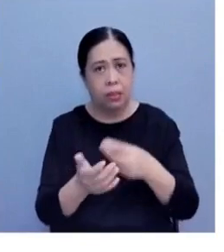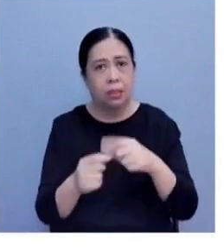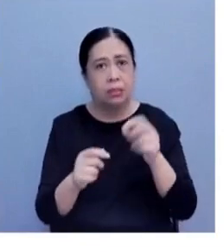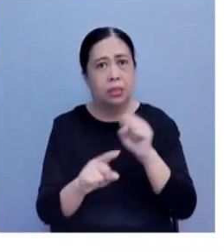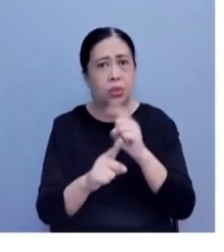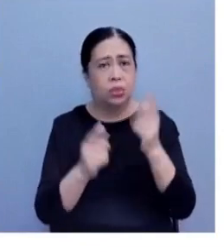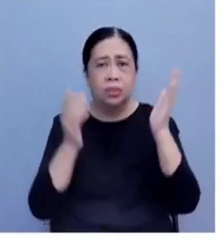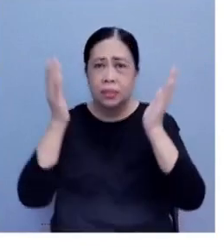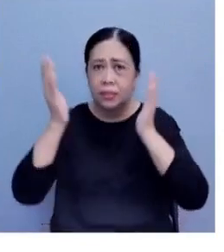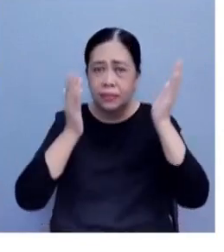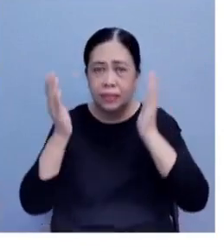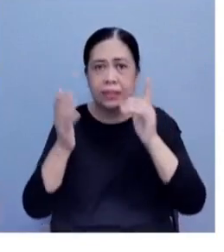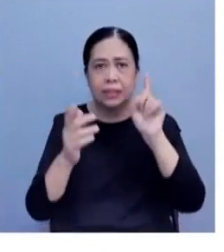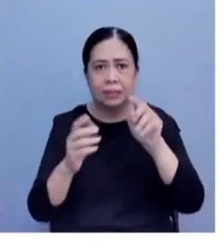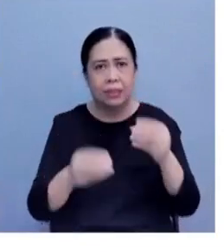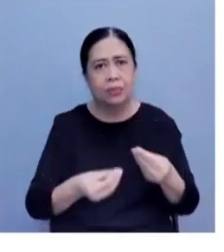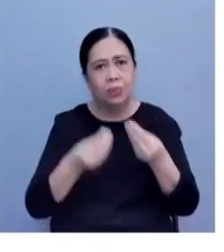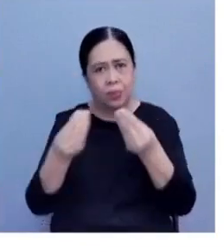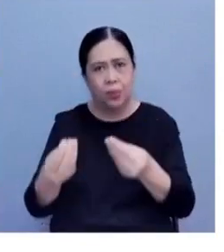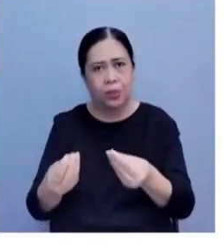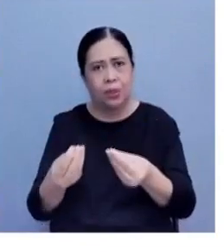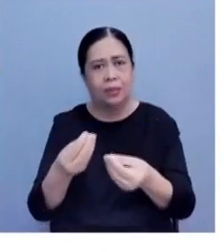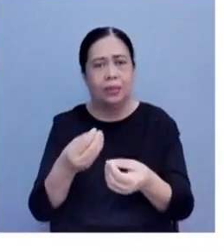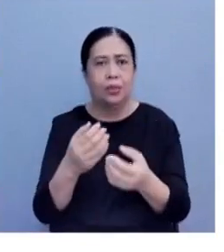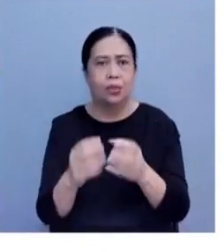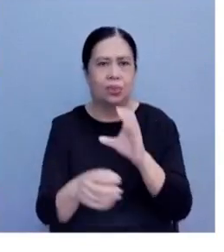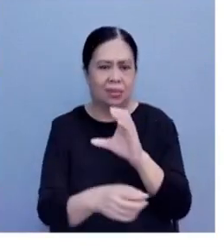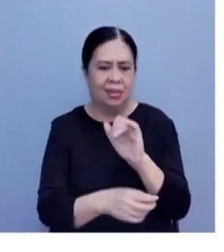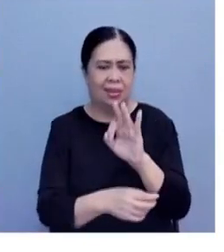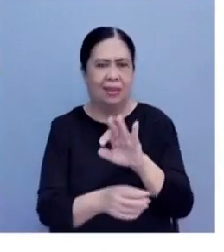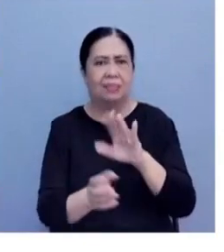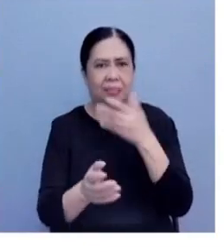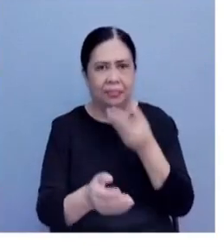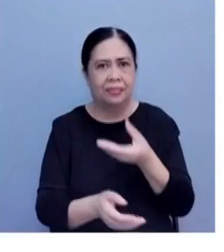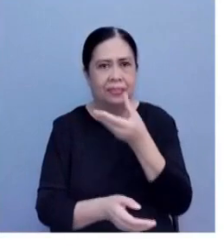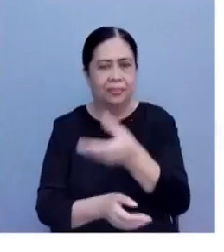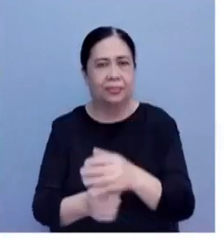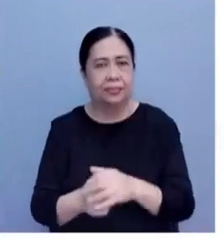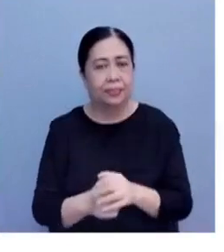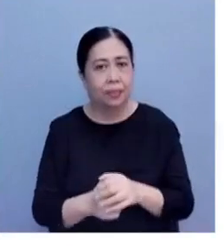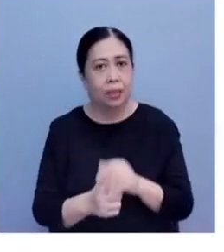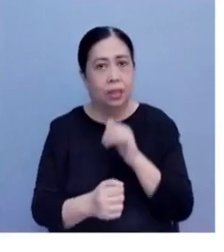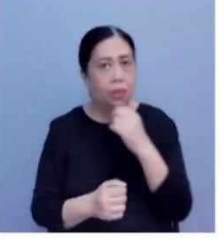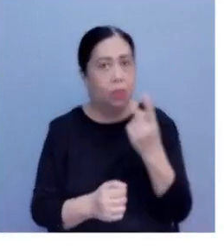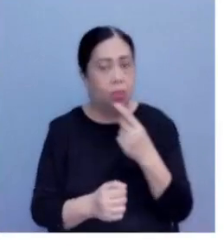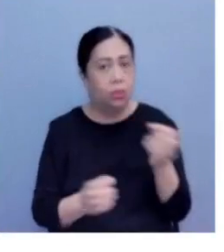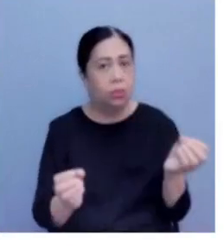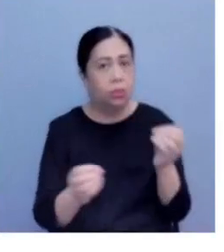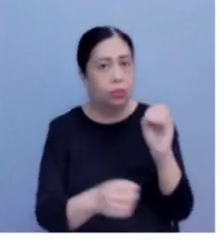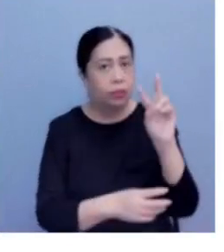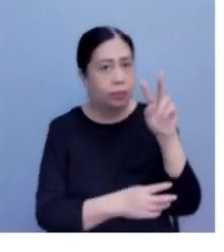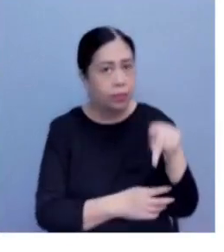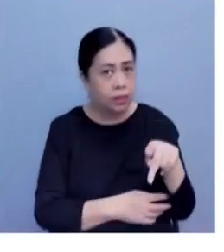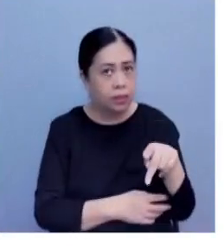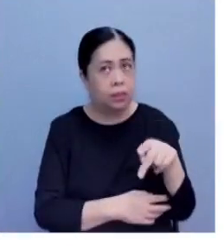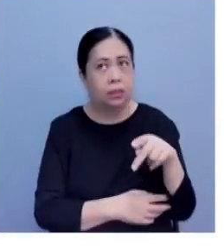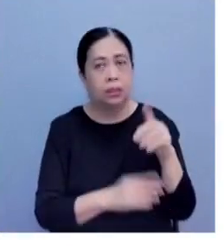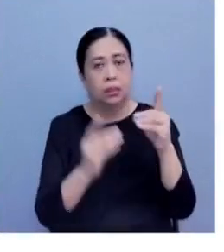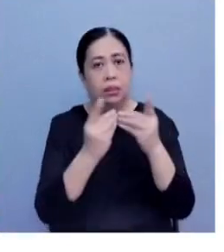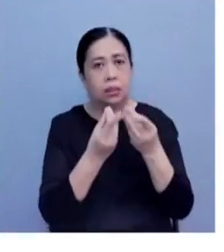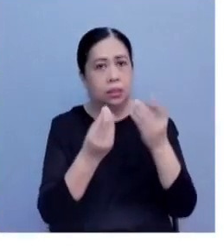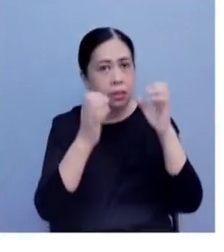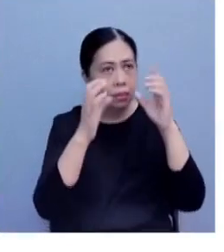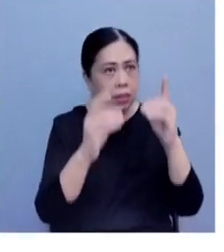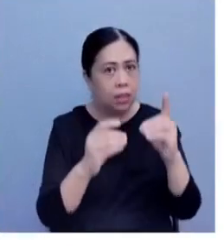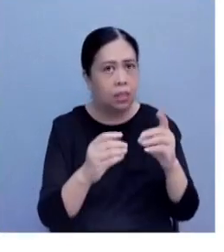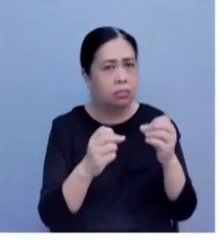services, doon na ilagay ang mga confidential funds. It wasn't only the Office of the Vice President, the Education Department. There were